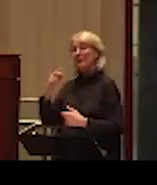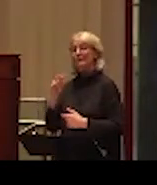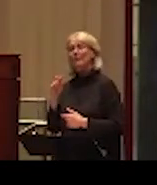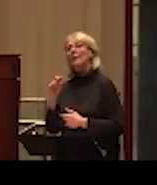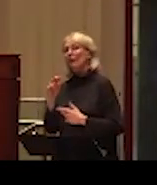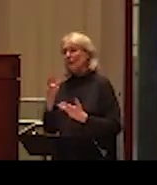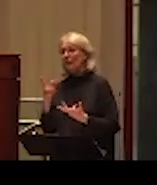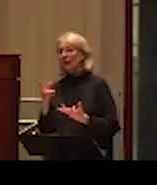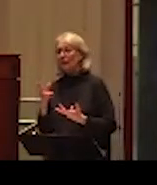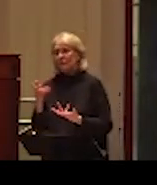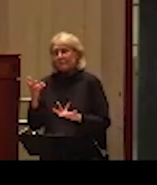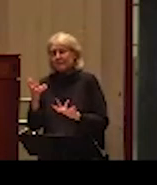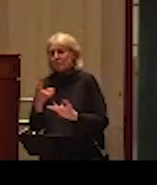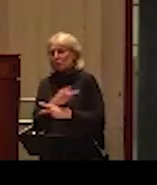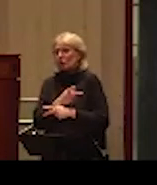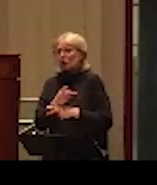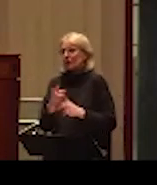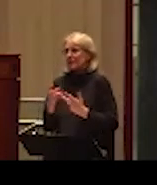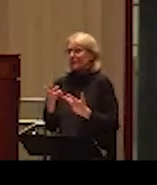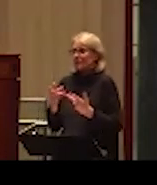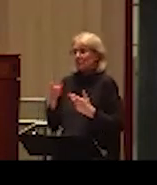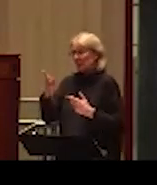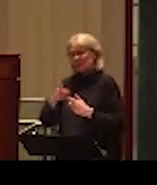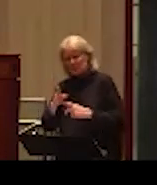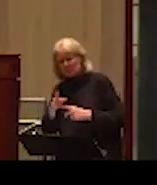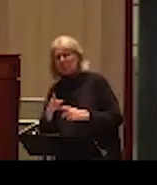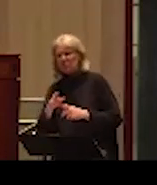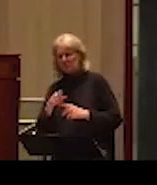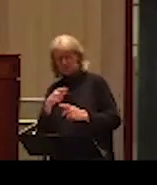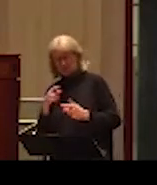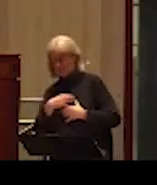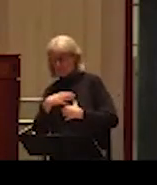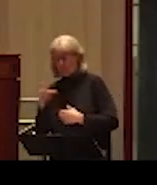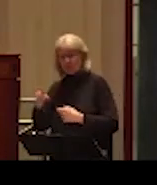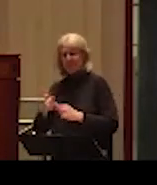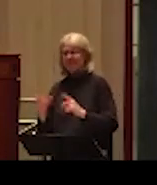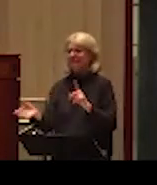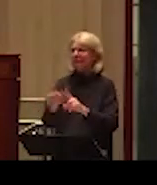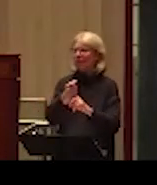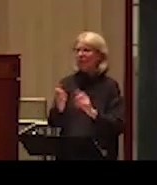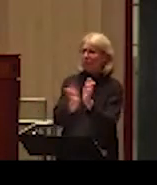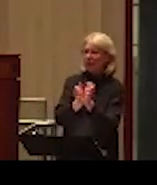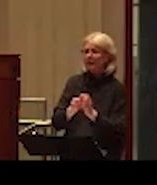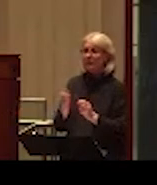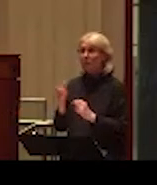system, they will be worse off. They may be arrested. The children can be taken from them. So